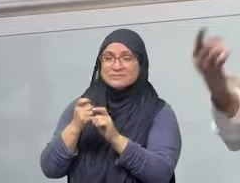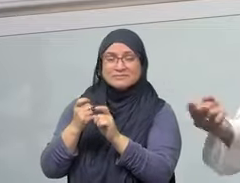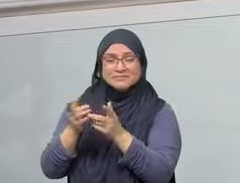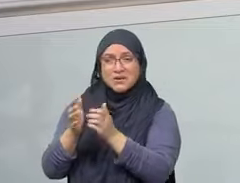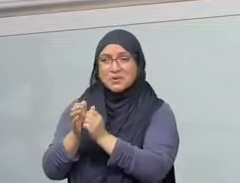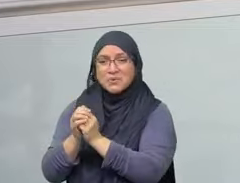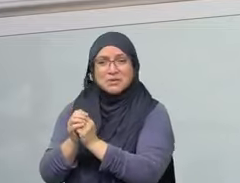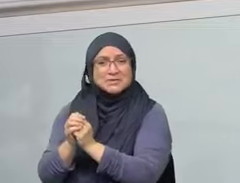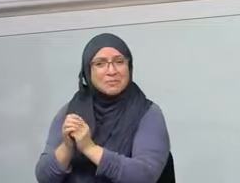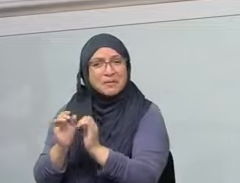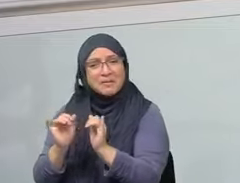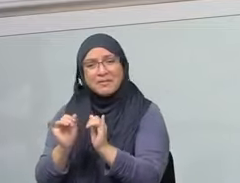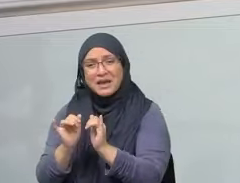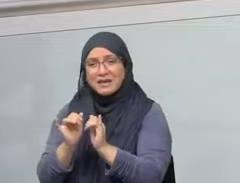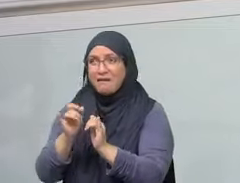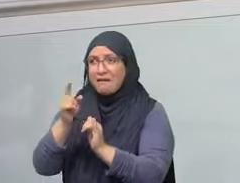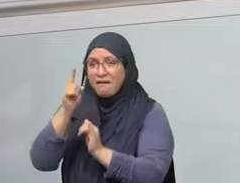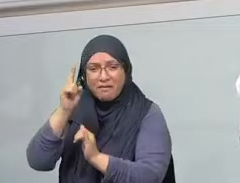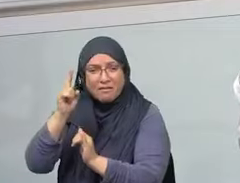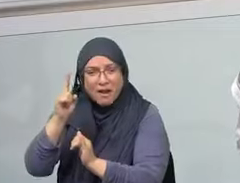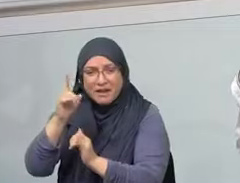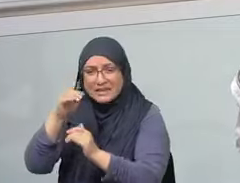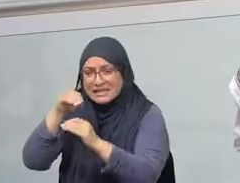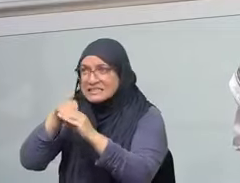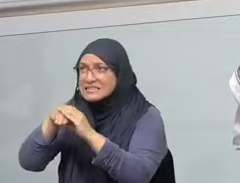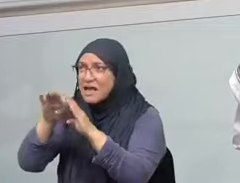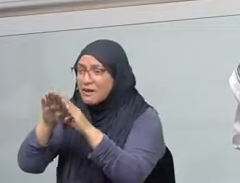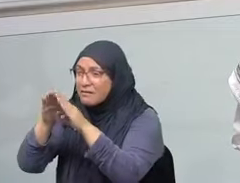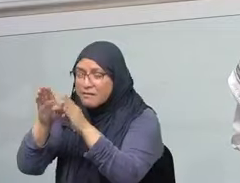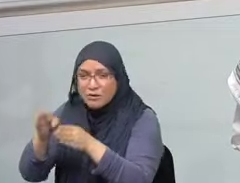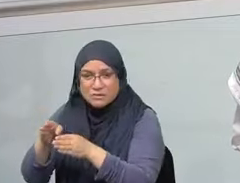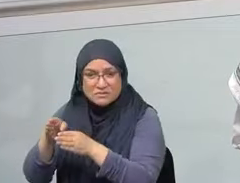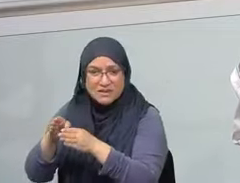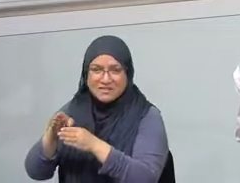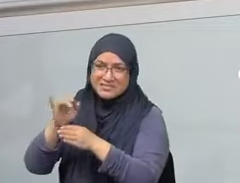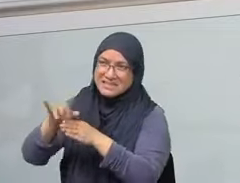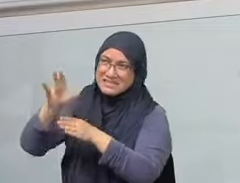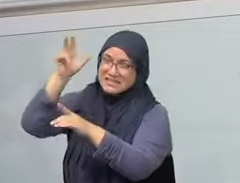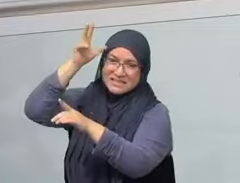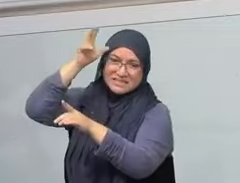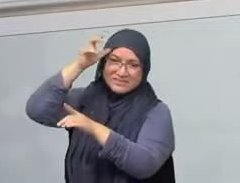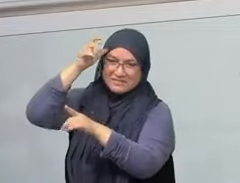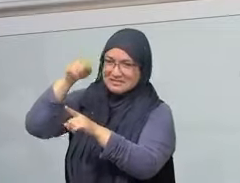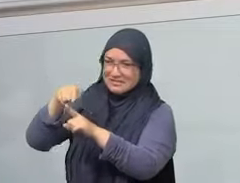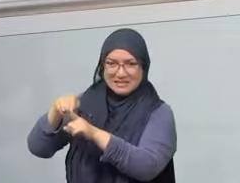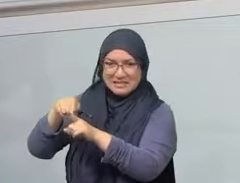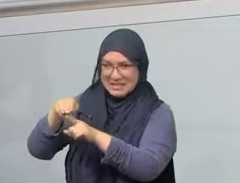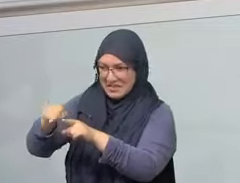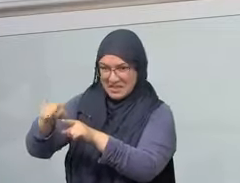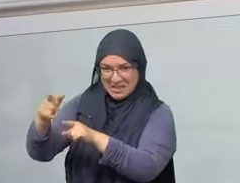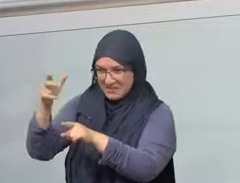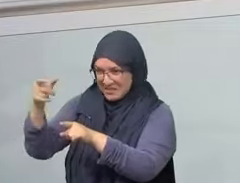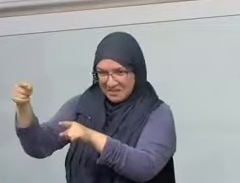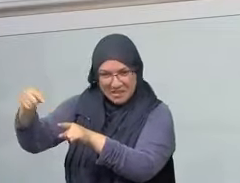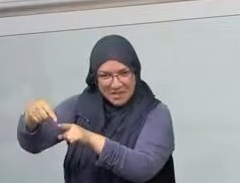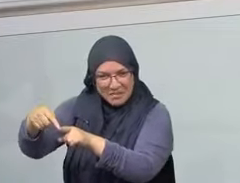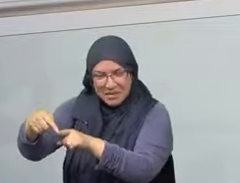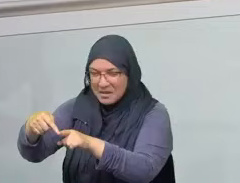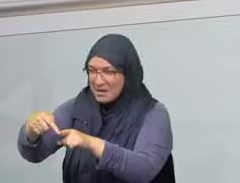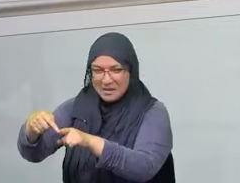worship so that they could mention the name of their Lord. And that is an evil that we see happening in many parts of the world.